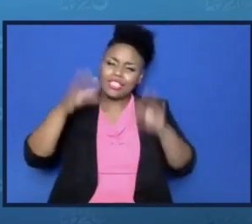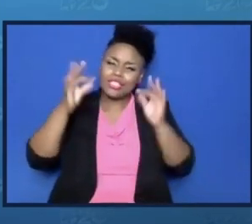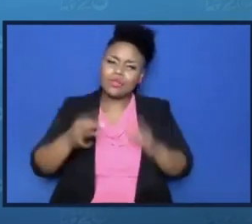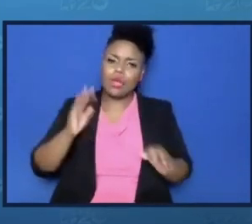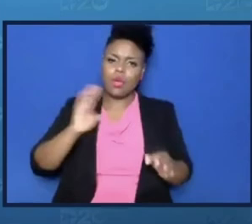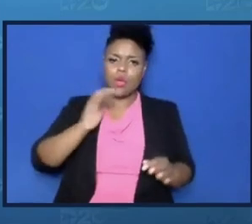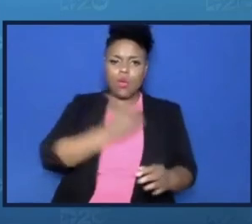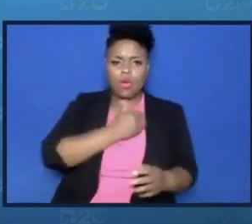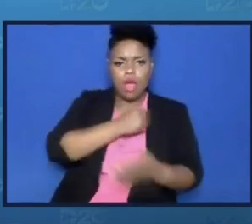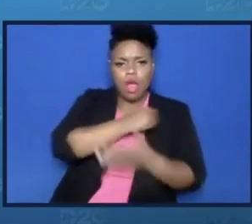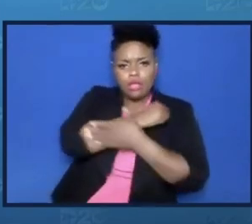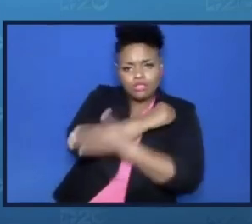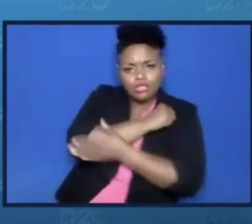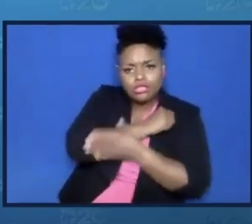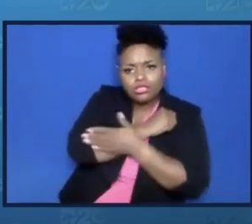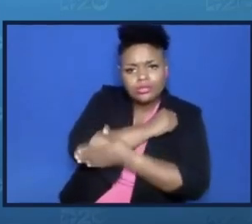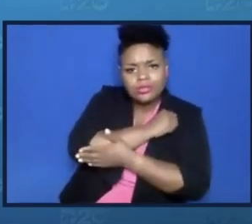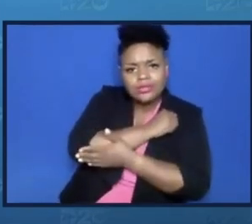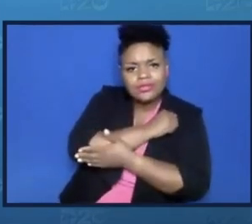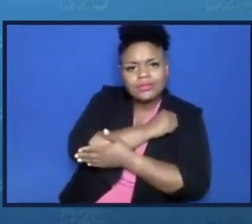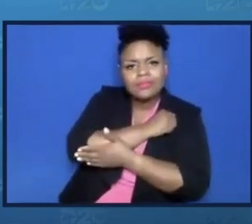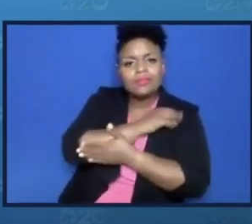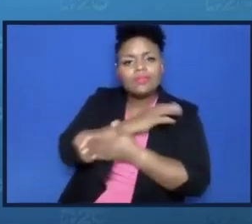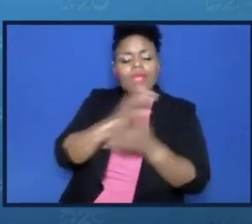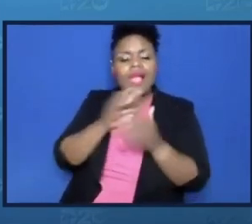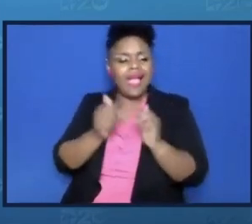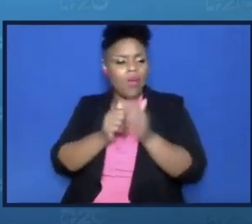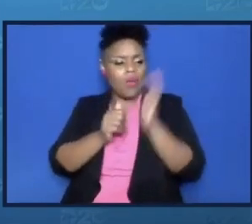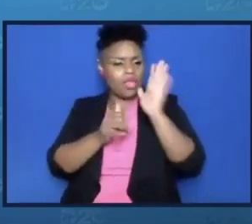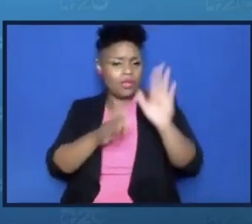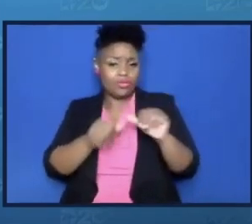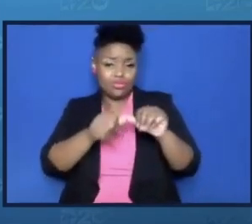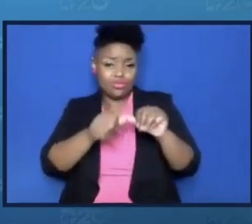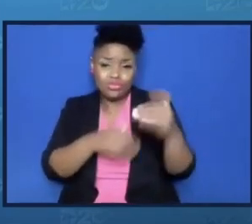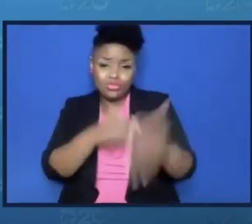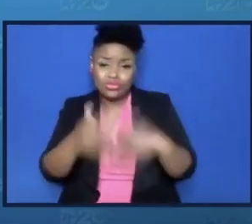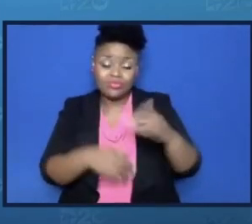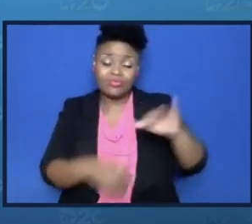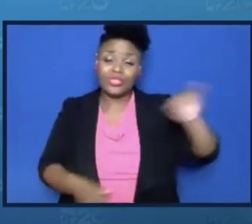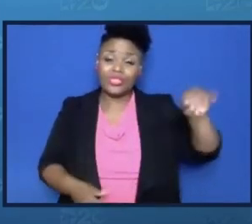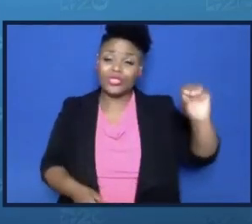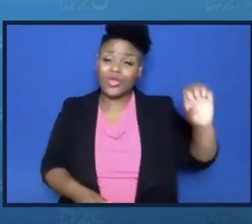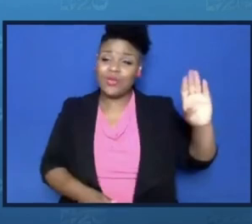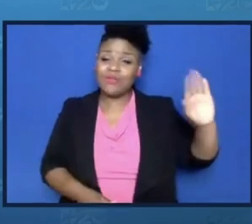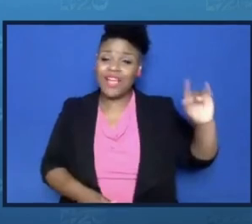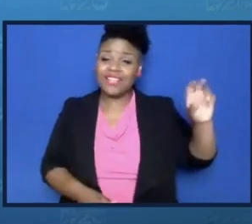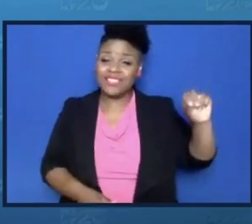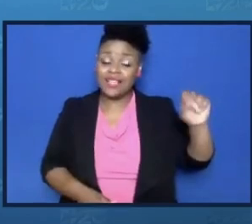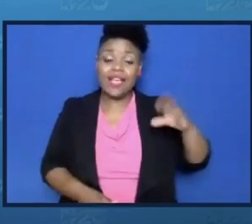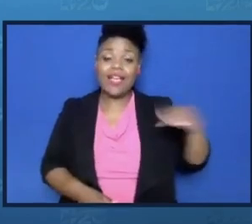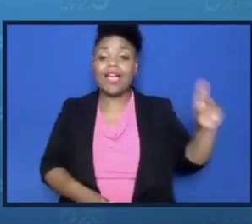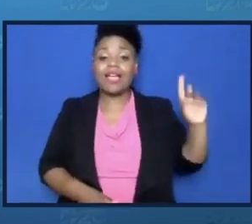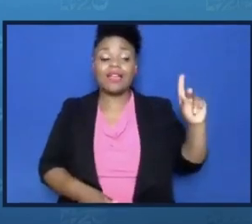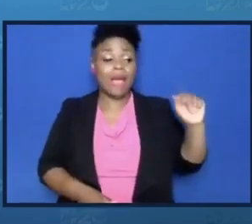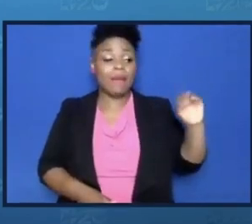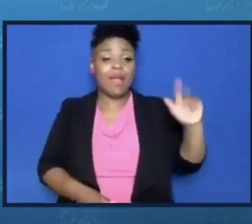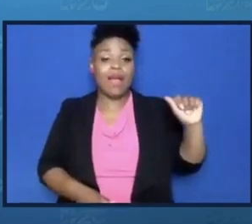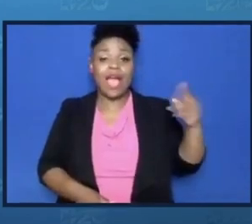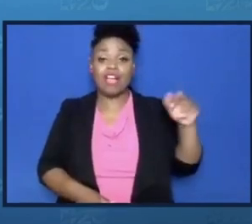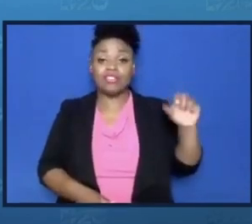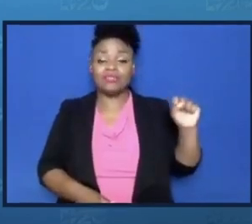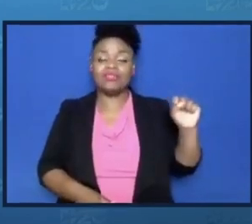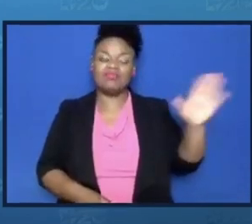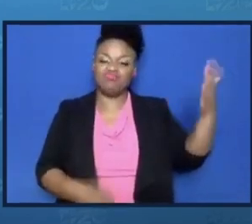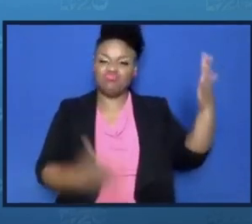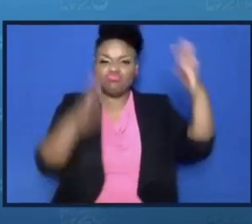will outlast us. Joe Biden and Kamala Harris respect our past and understand our present. They will